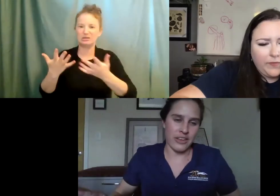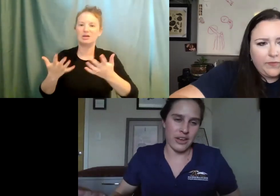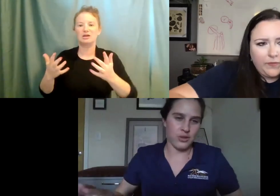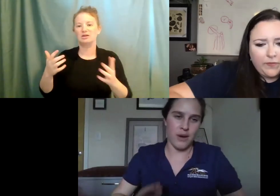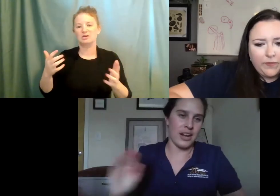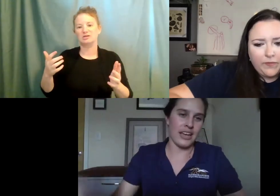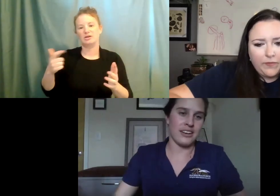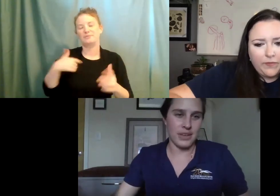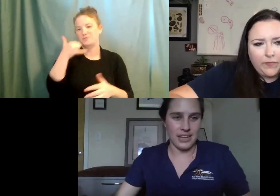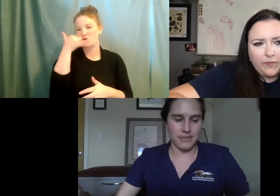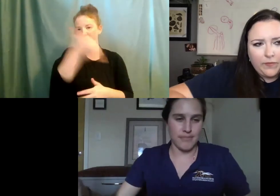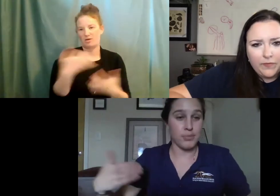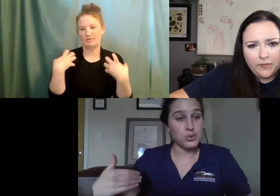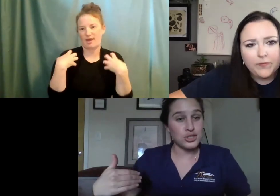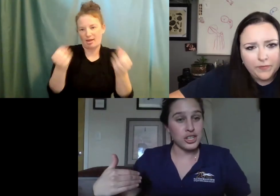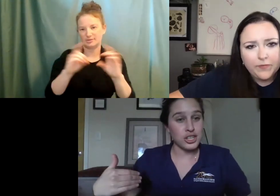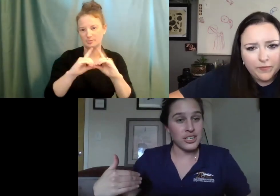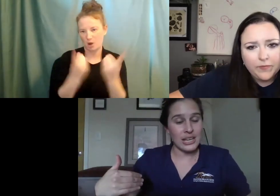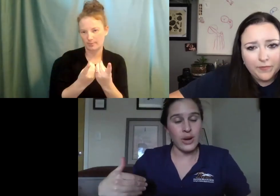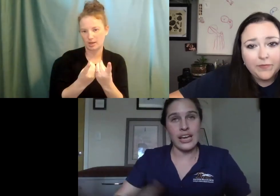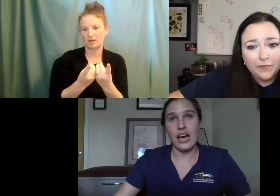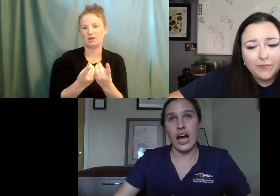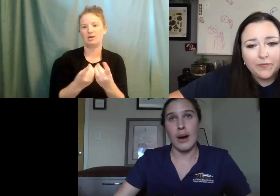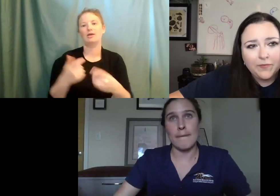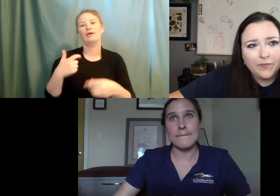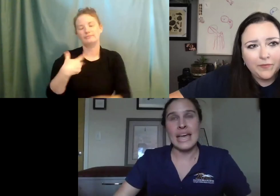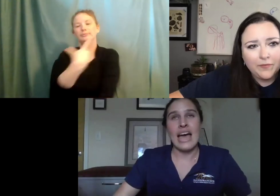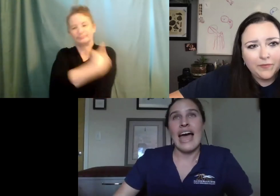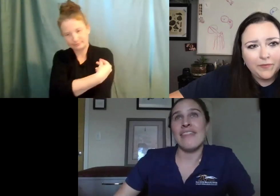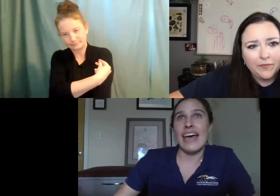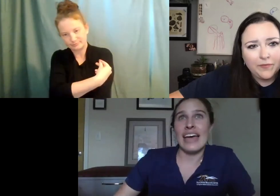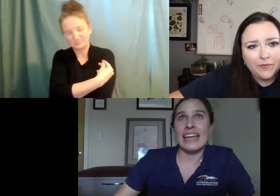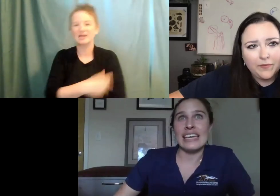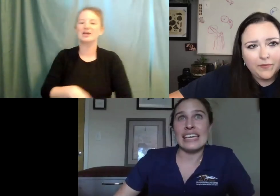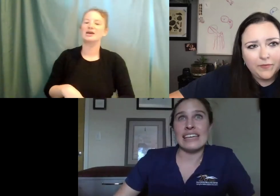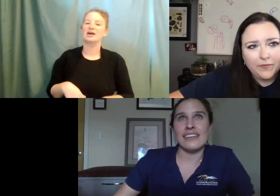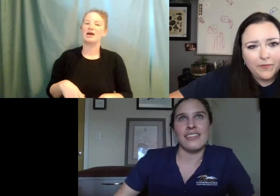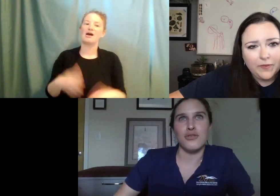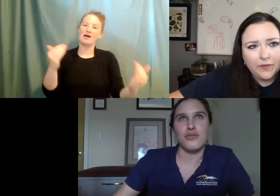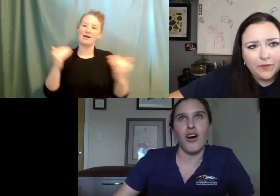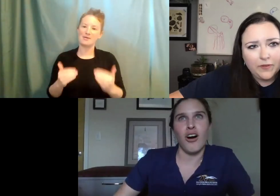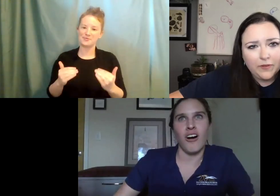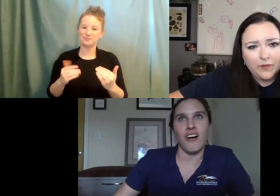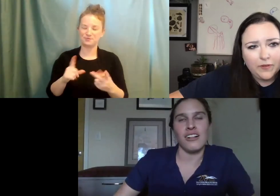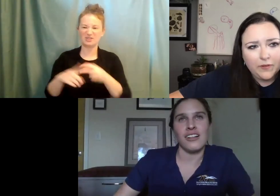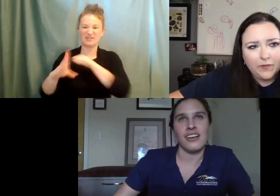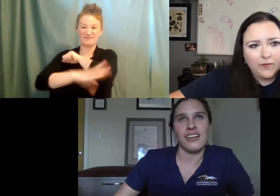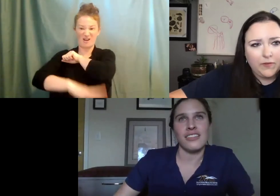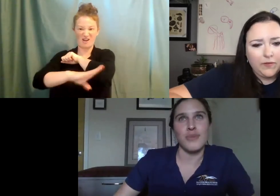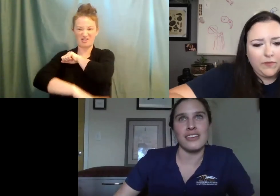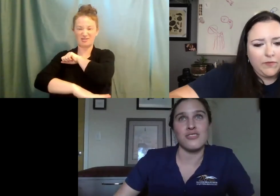up, we called the health department. ended up getting my booster anyway. Um, and then in the fall,